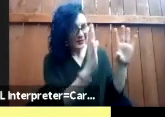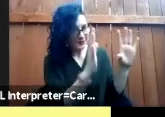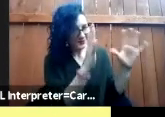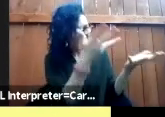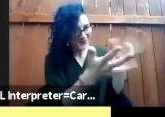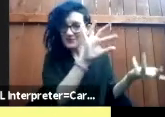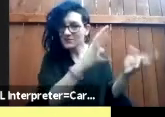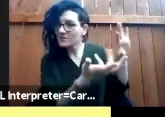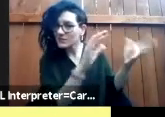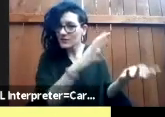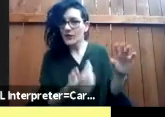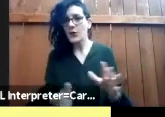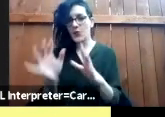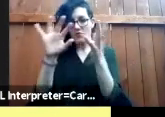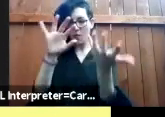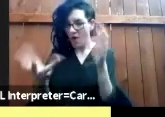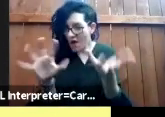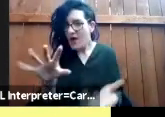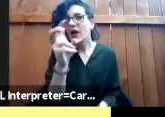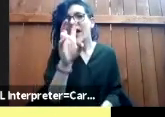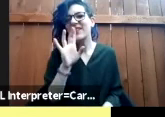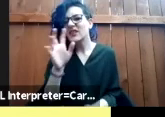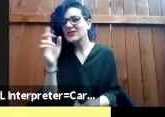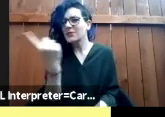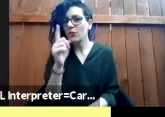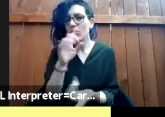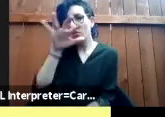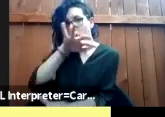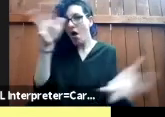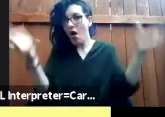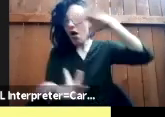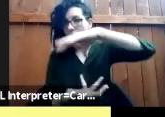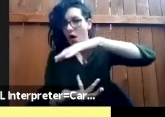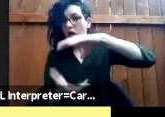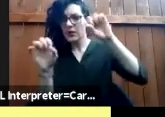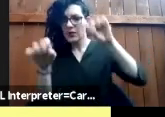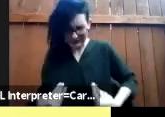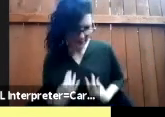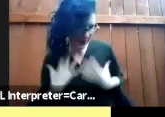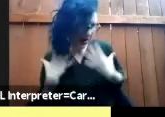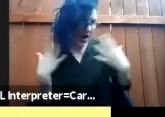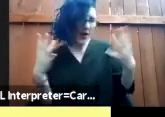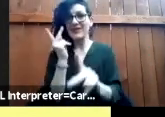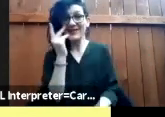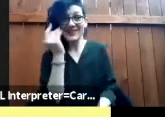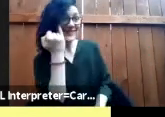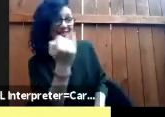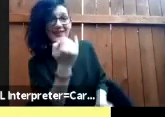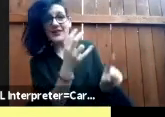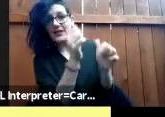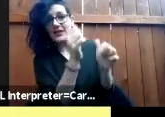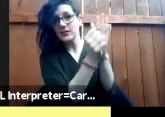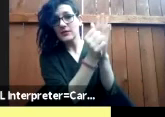images that could inspire people and so here is a flyer to a show that I